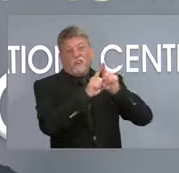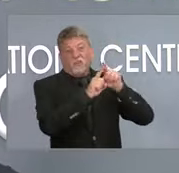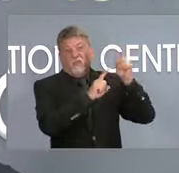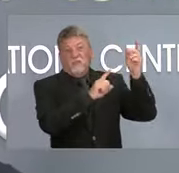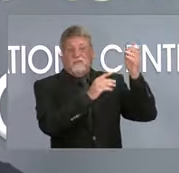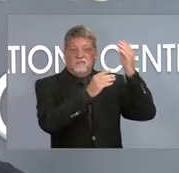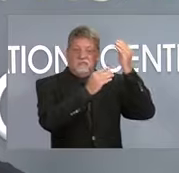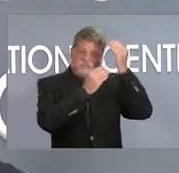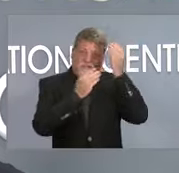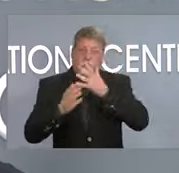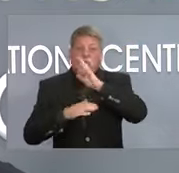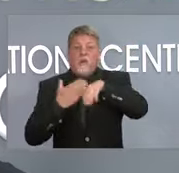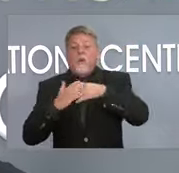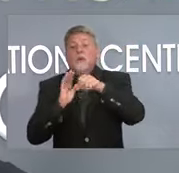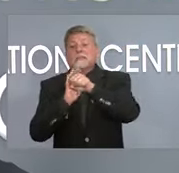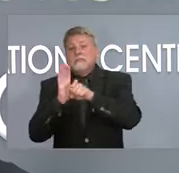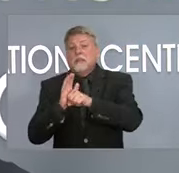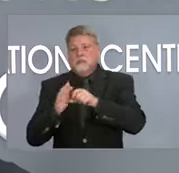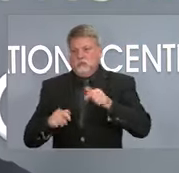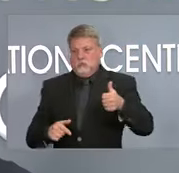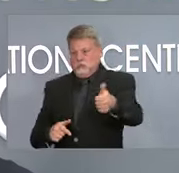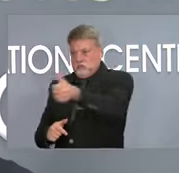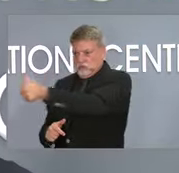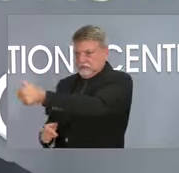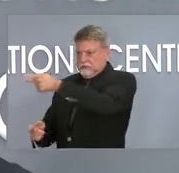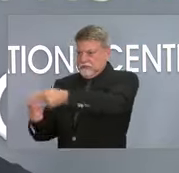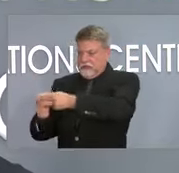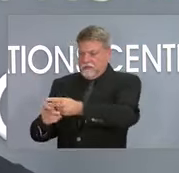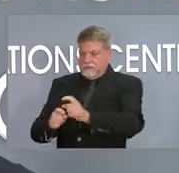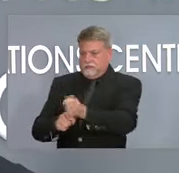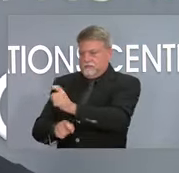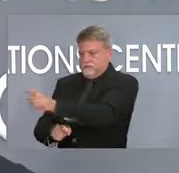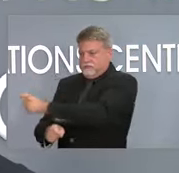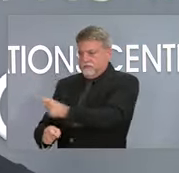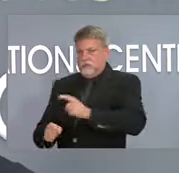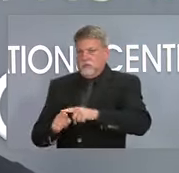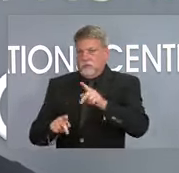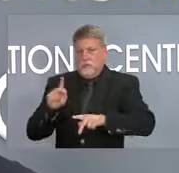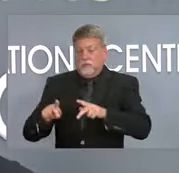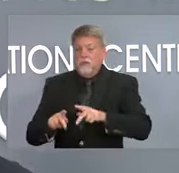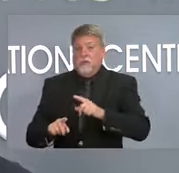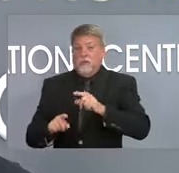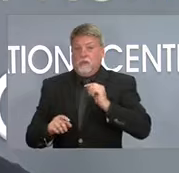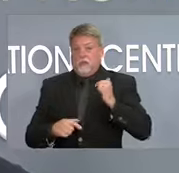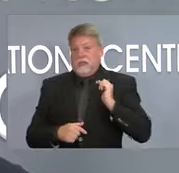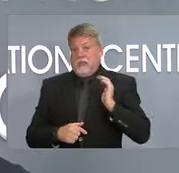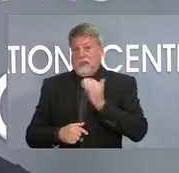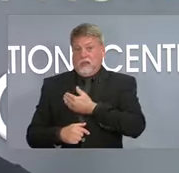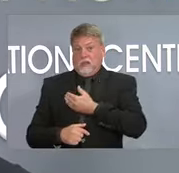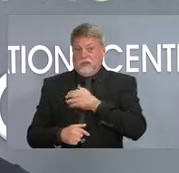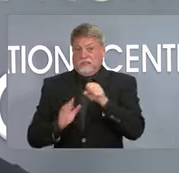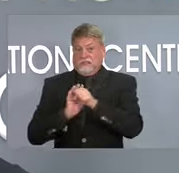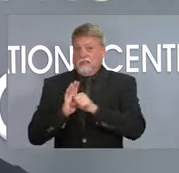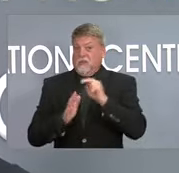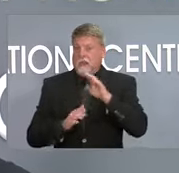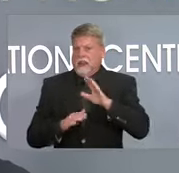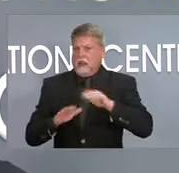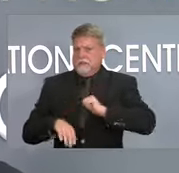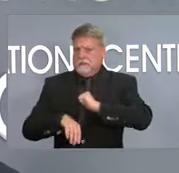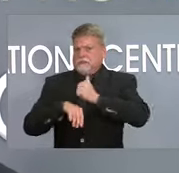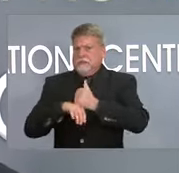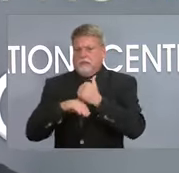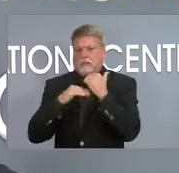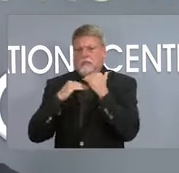the monoclonal antibodies out. I do not believe that we have taken any steps to restrict them in any way. We